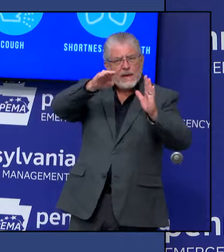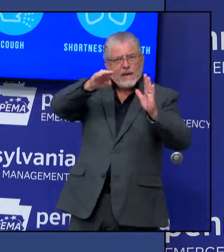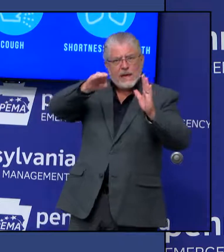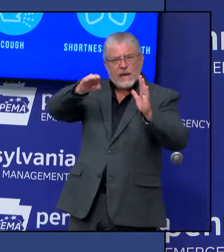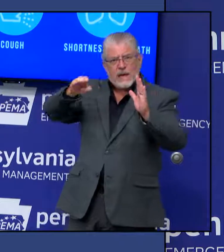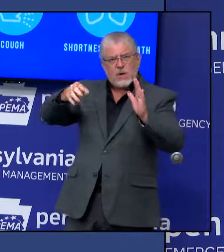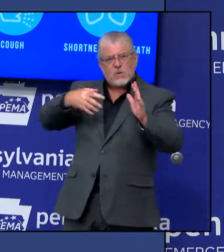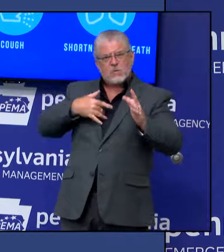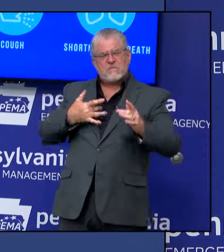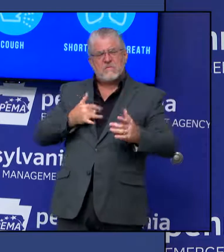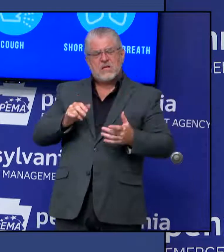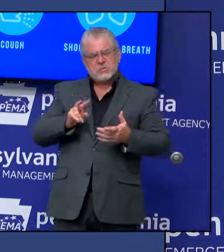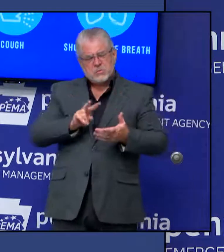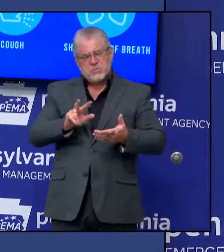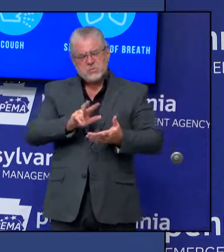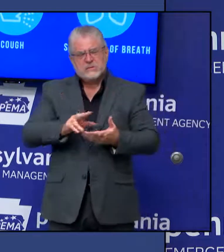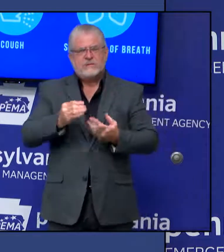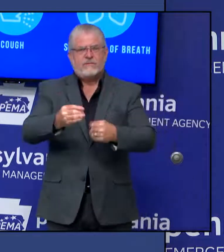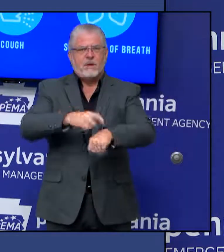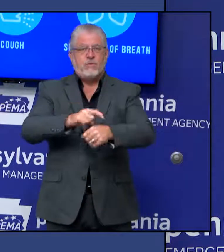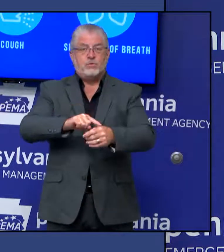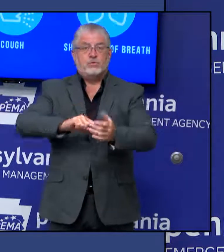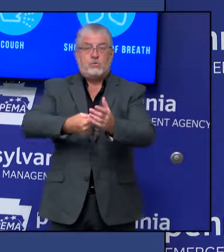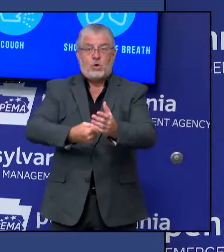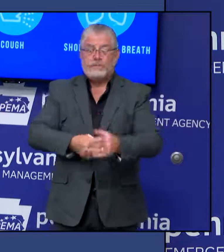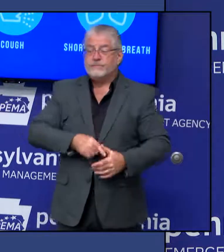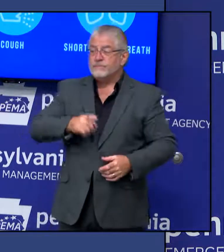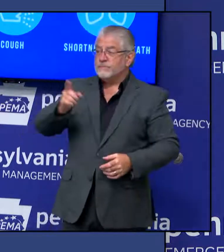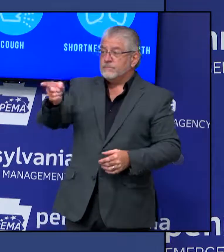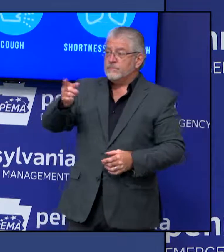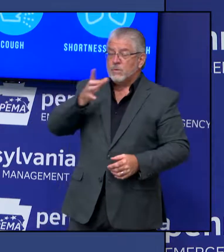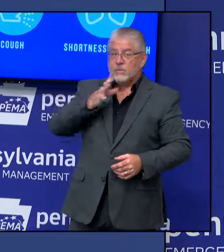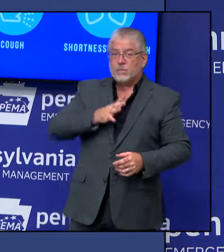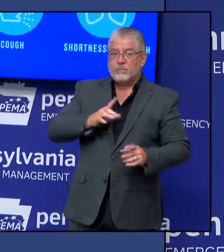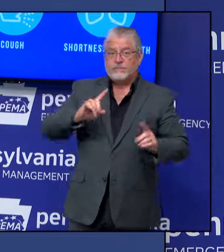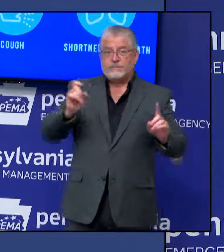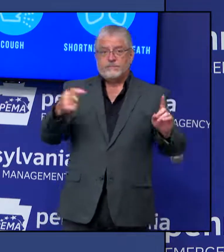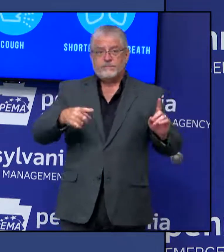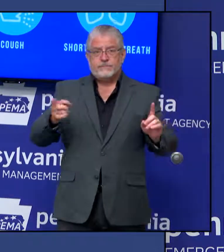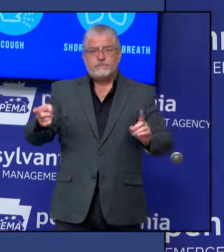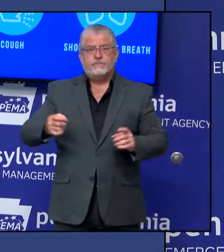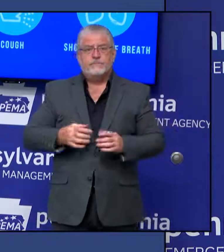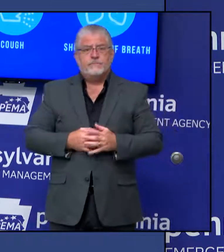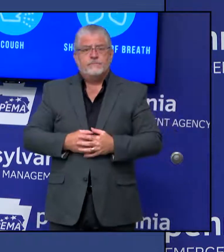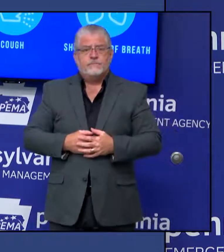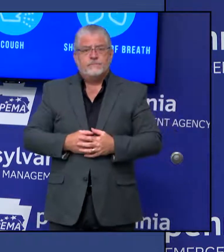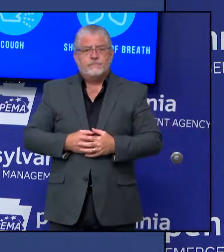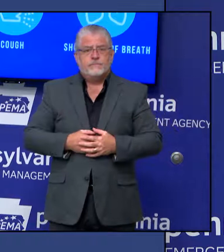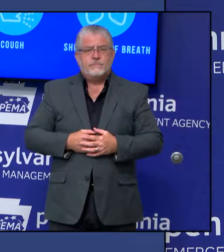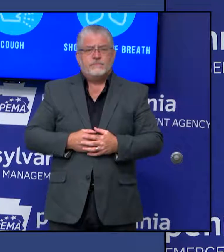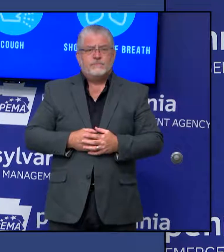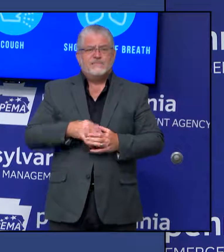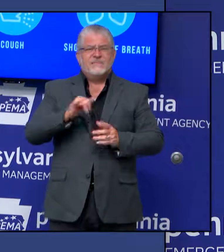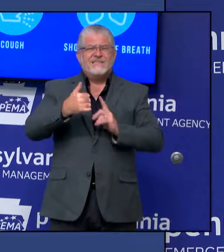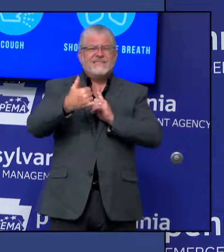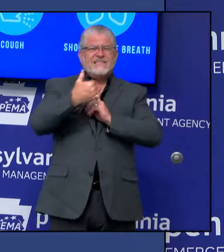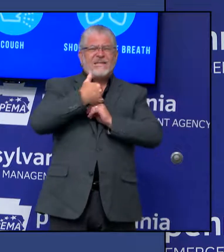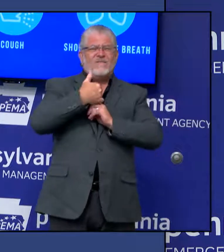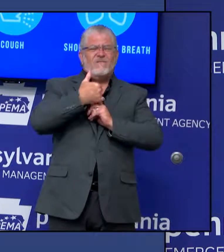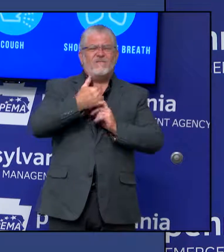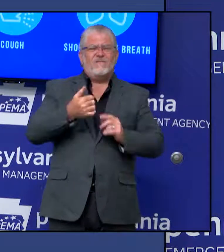Yeah? Why go for the self-certification? And also, I saw some of the requirements. Do they have to